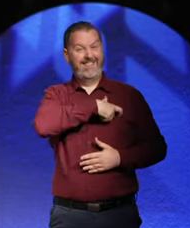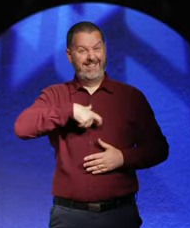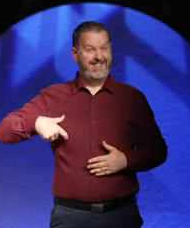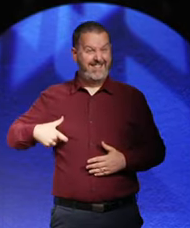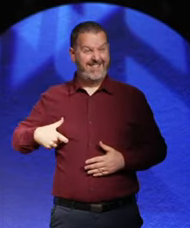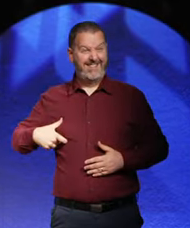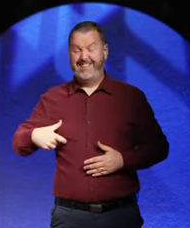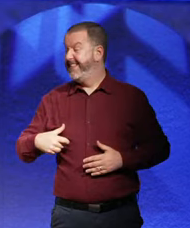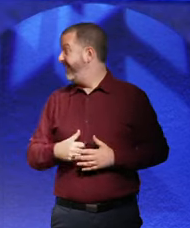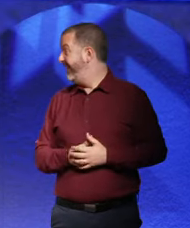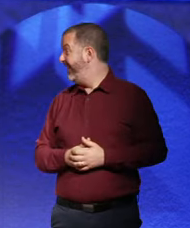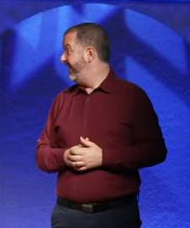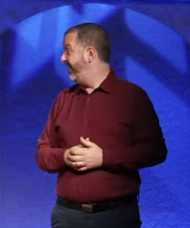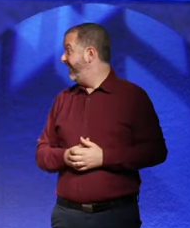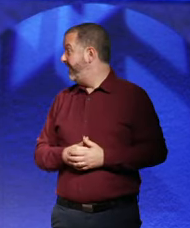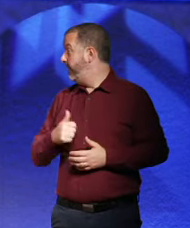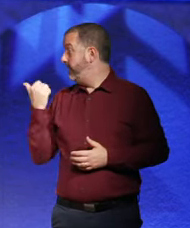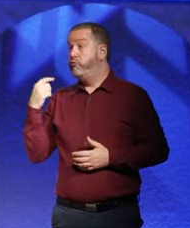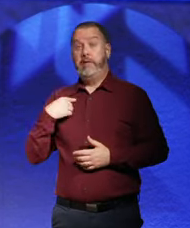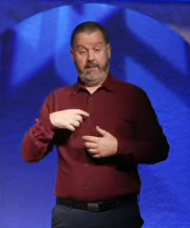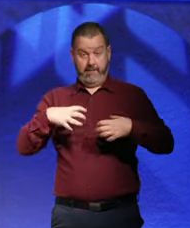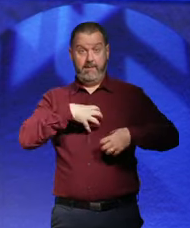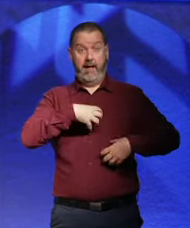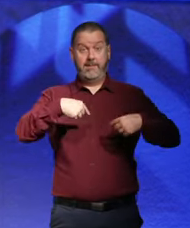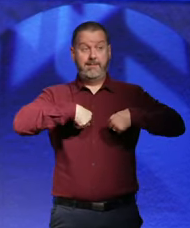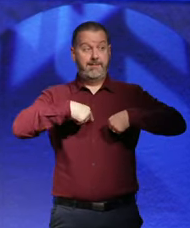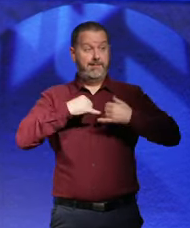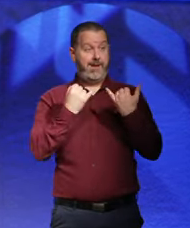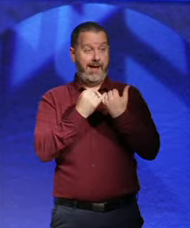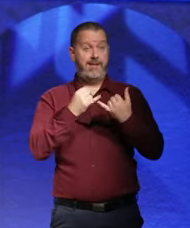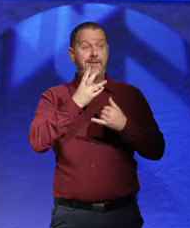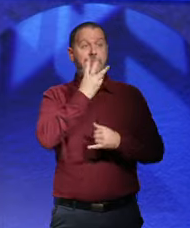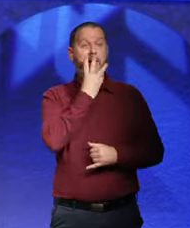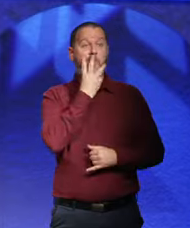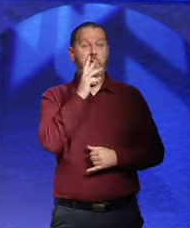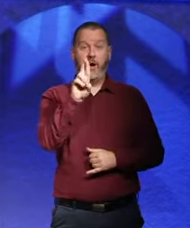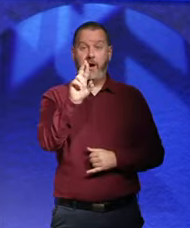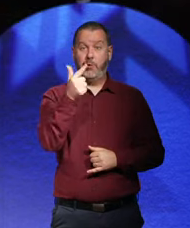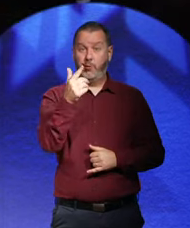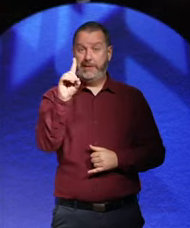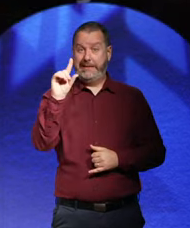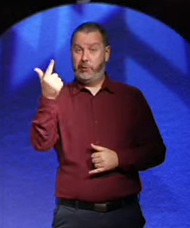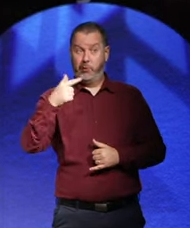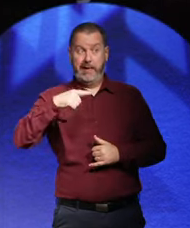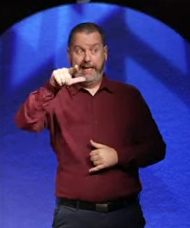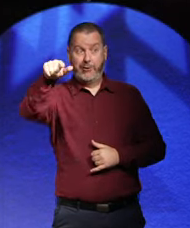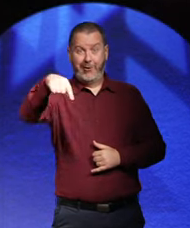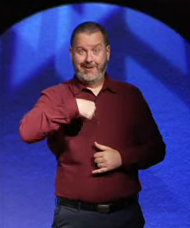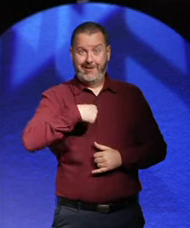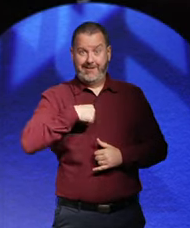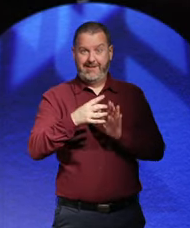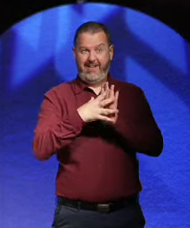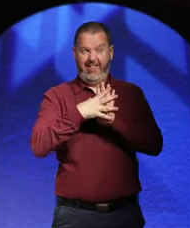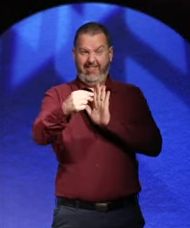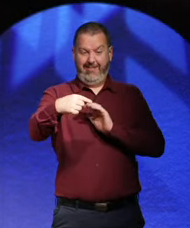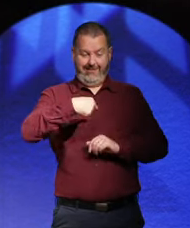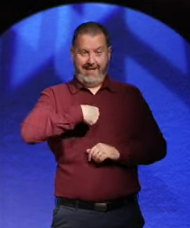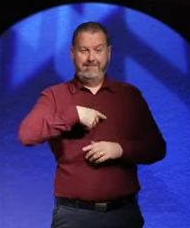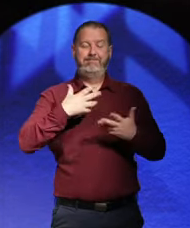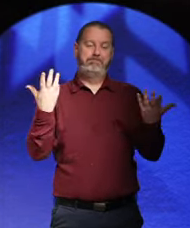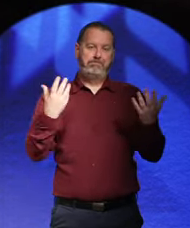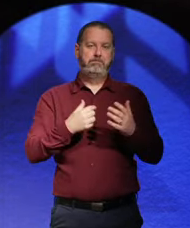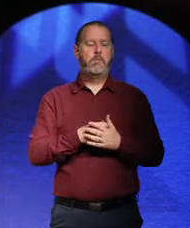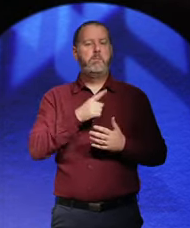You think I'm joking. That is actually R2D2. Well, it will be. It will be. Yeah. But when you think of the influence of a film like